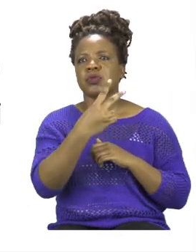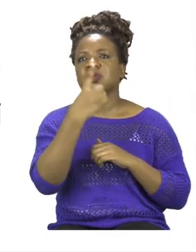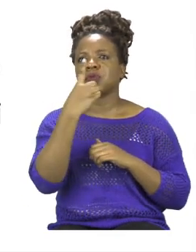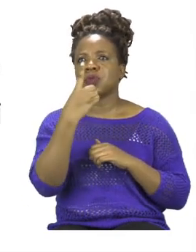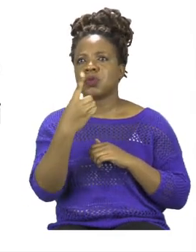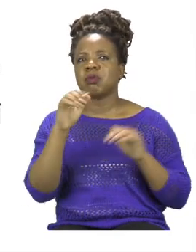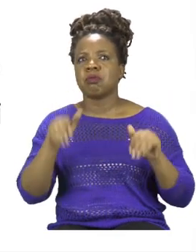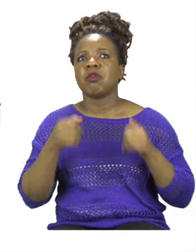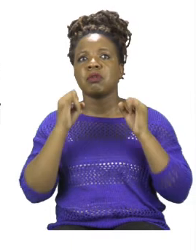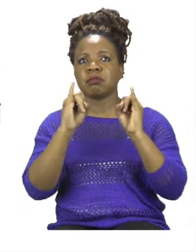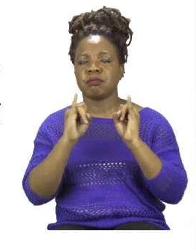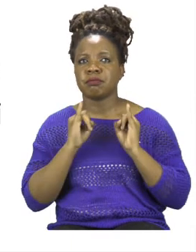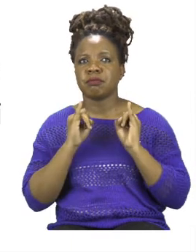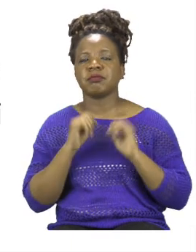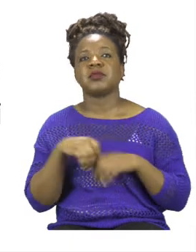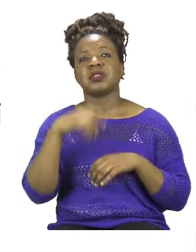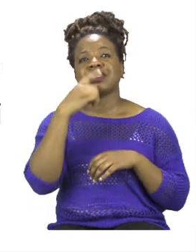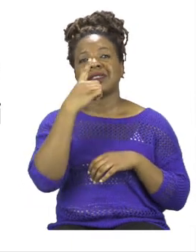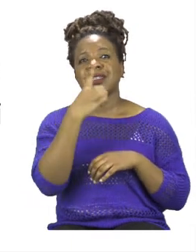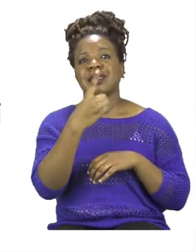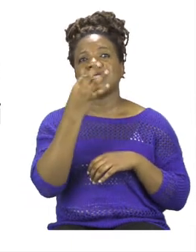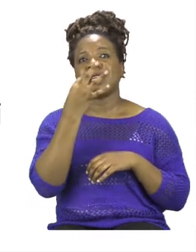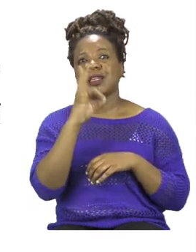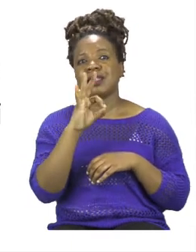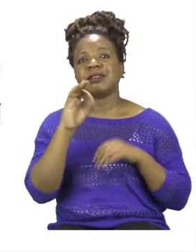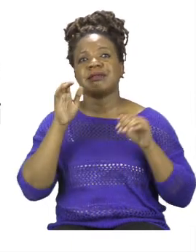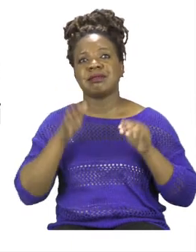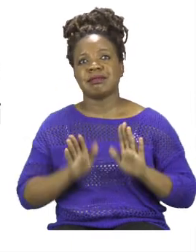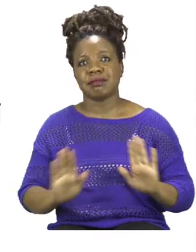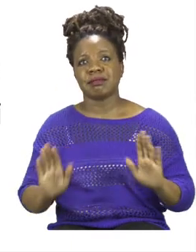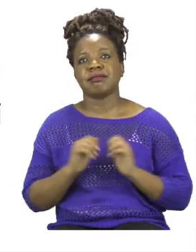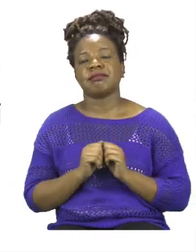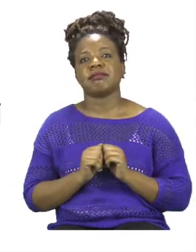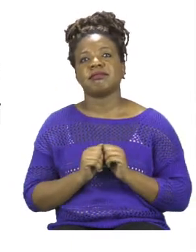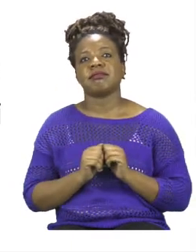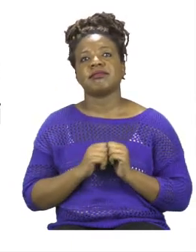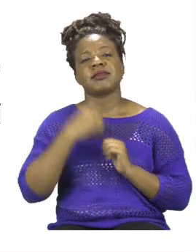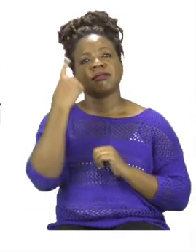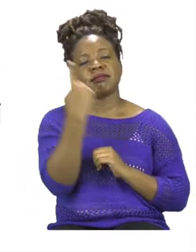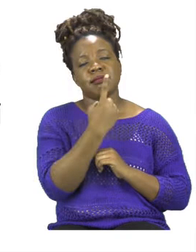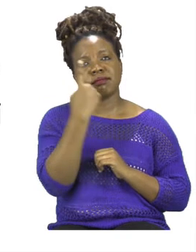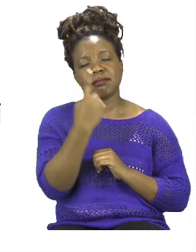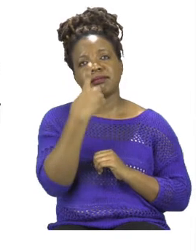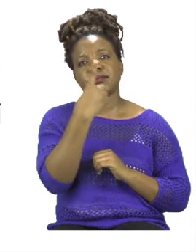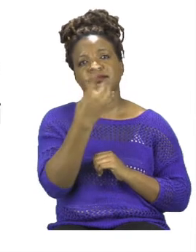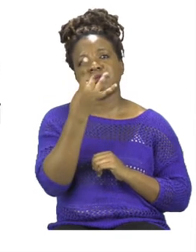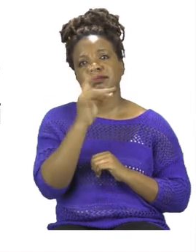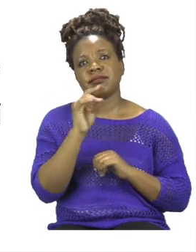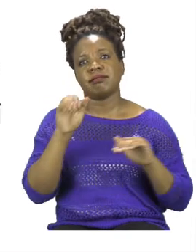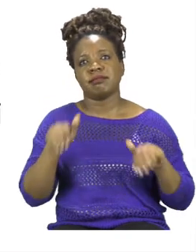and 19 girls. Only 18 boys showed up at the party.